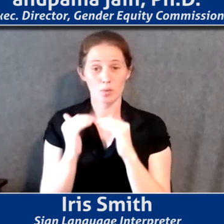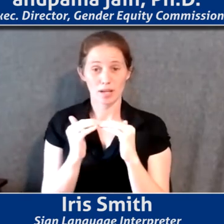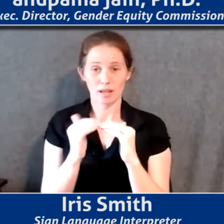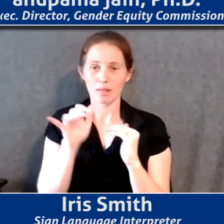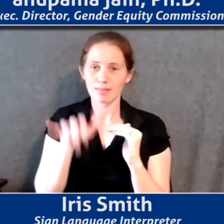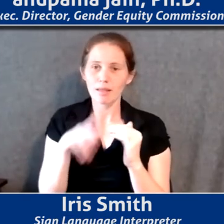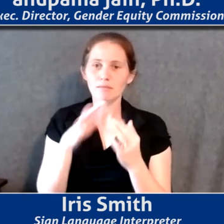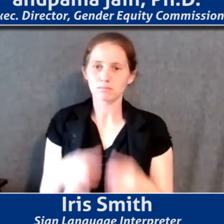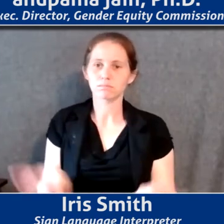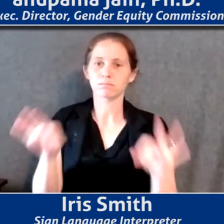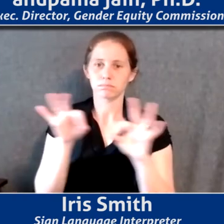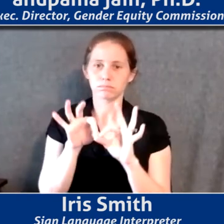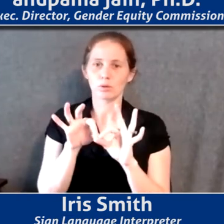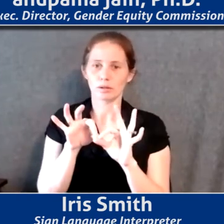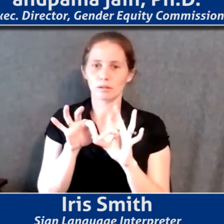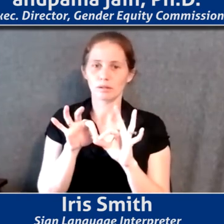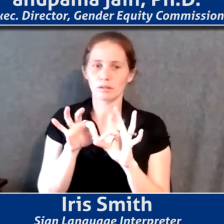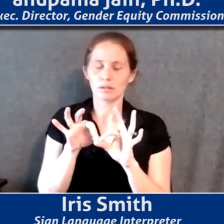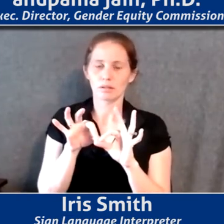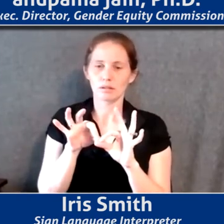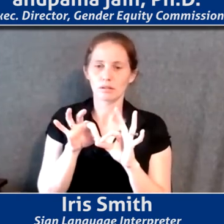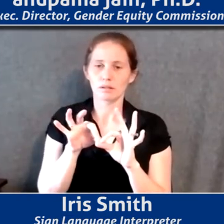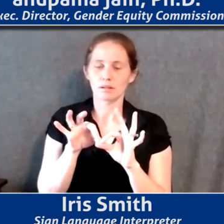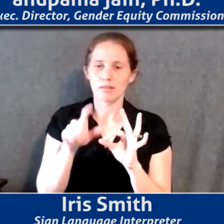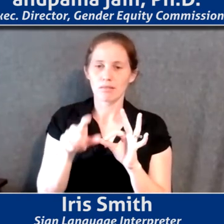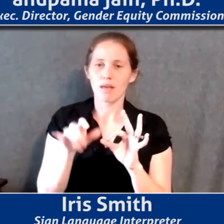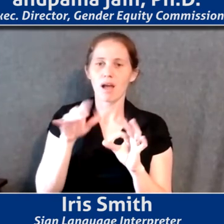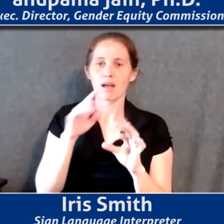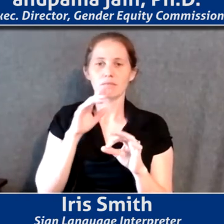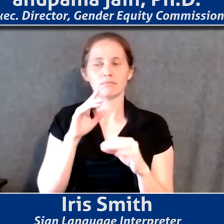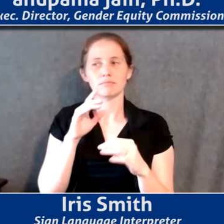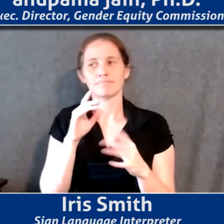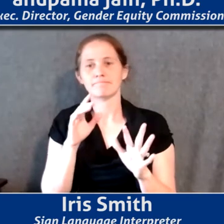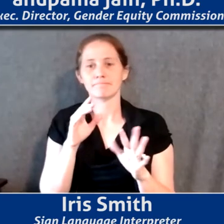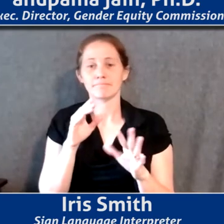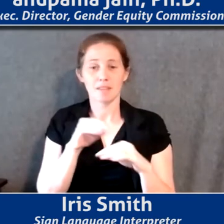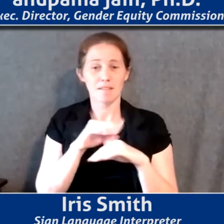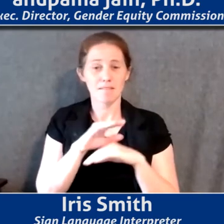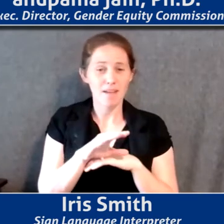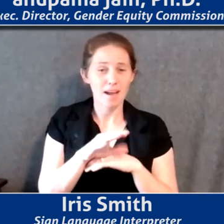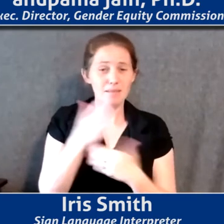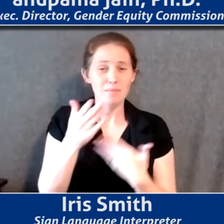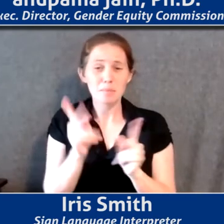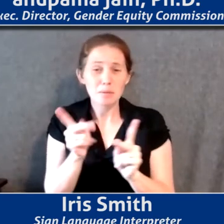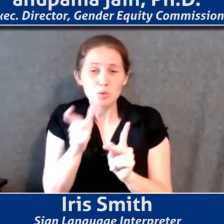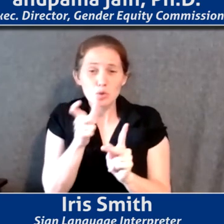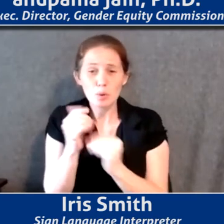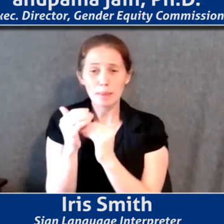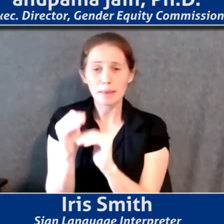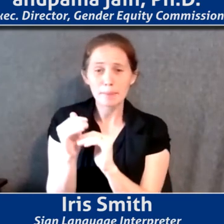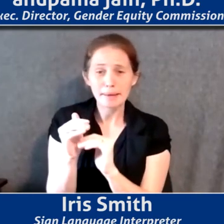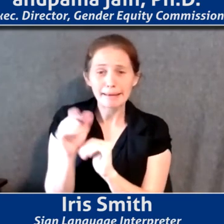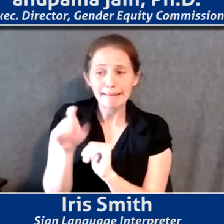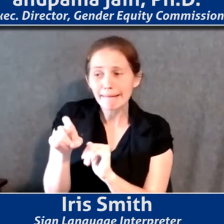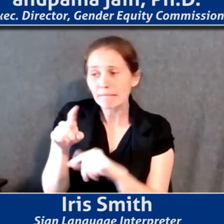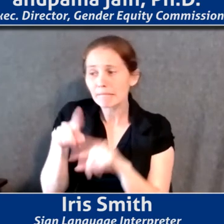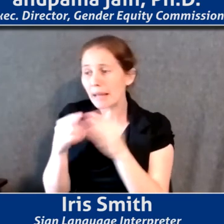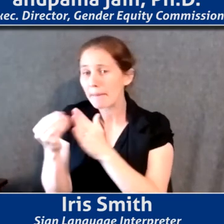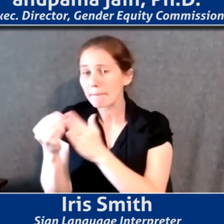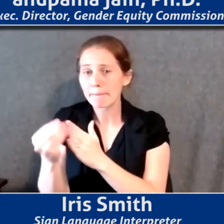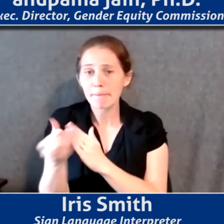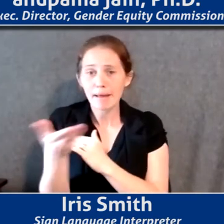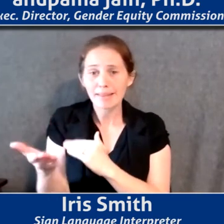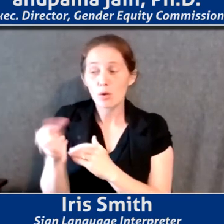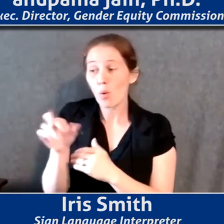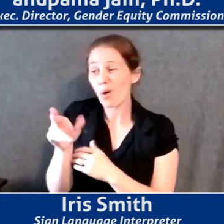important way in which, especially those who maybe have limited means or who live in places where